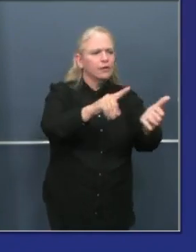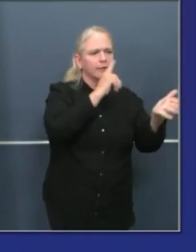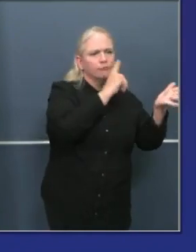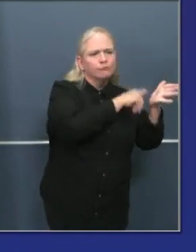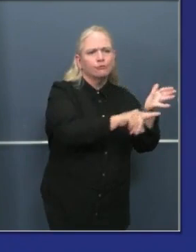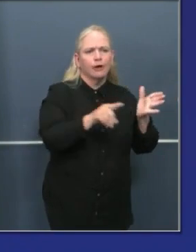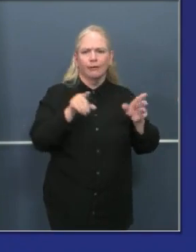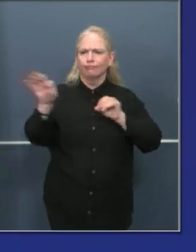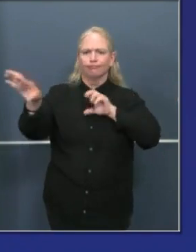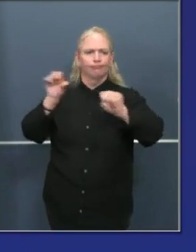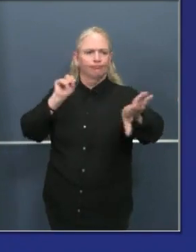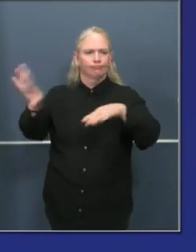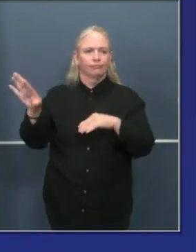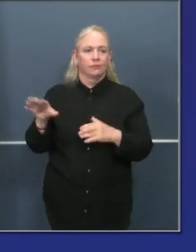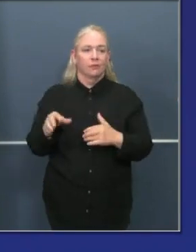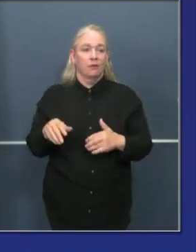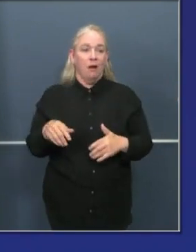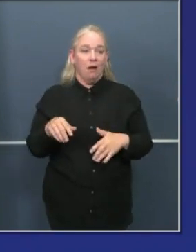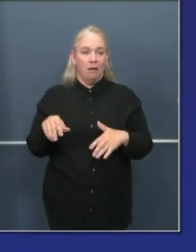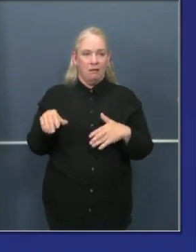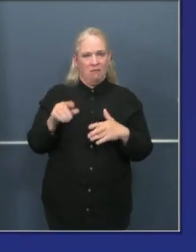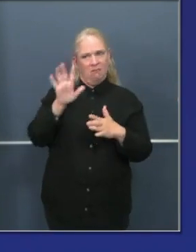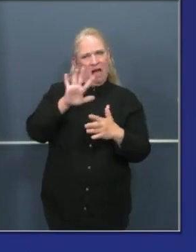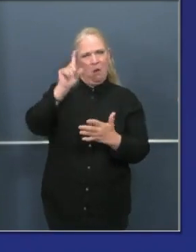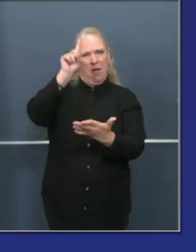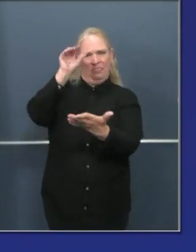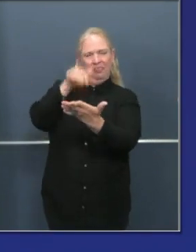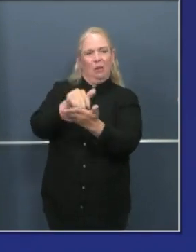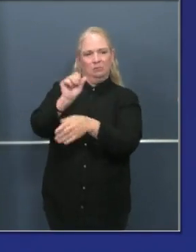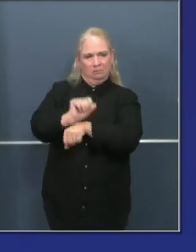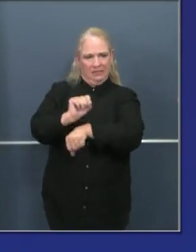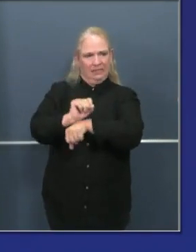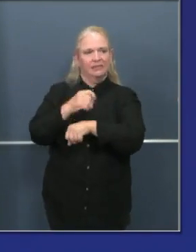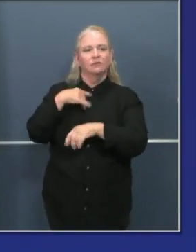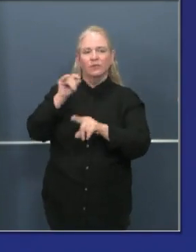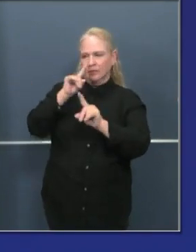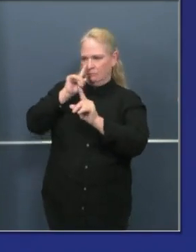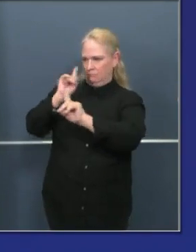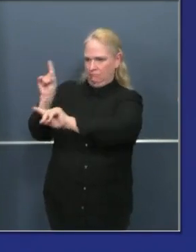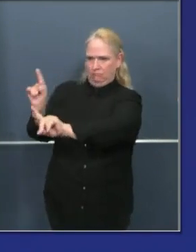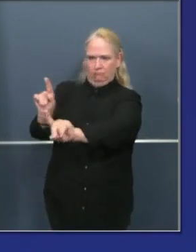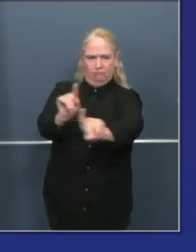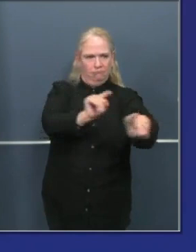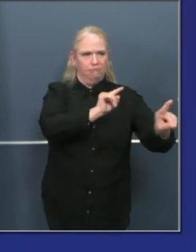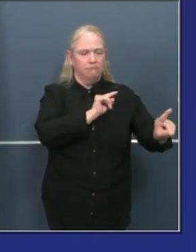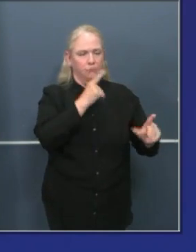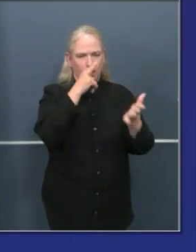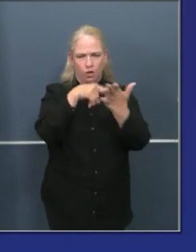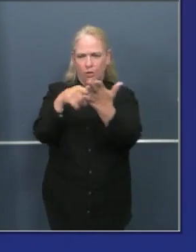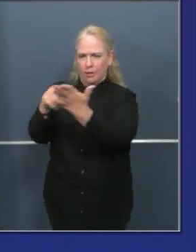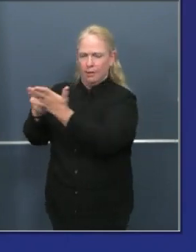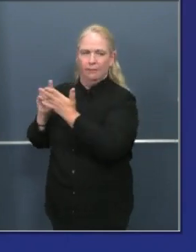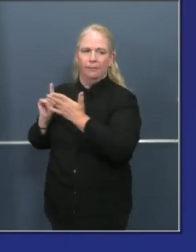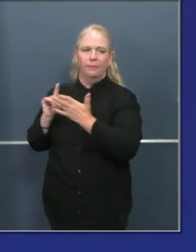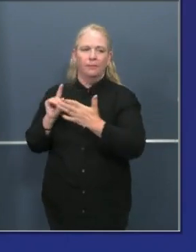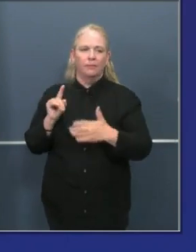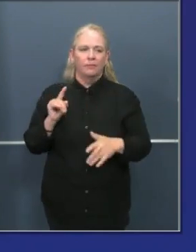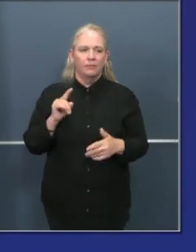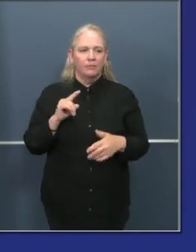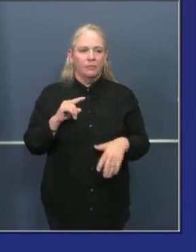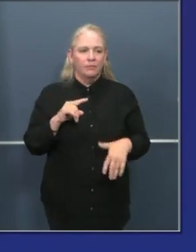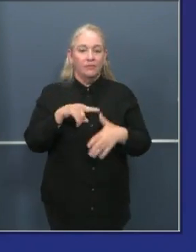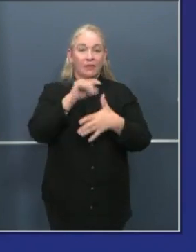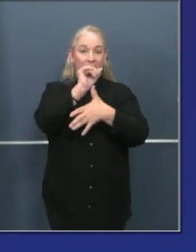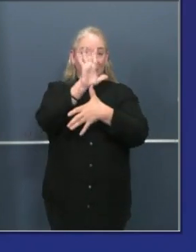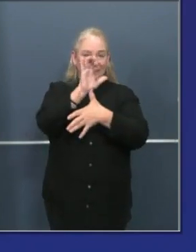-person visits to bars and restaurants just from the Department of Alcohol and Beverage Control. So ABC visited just shy of 6